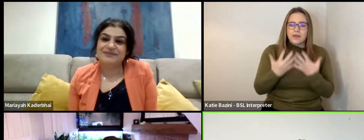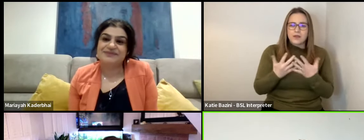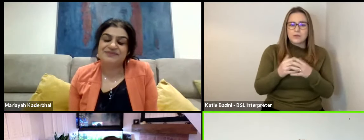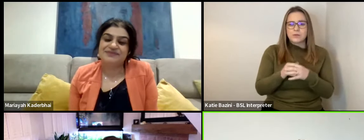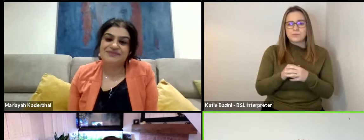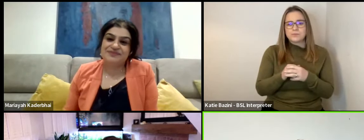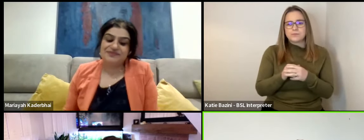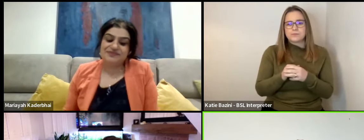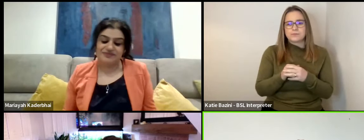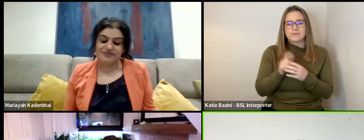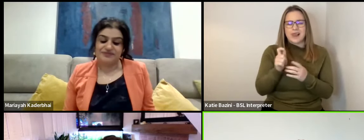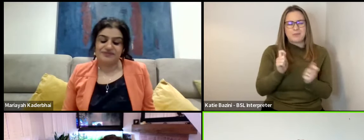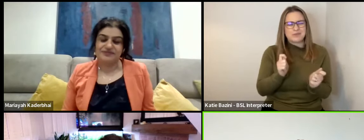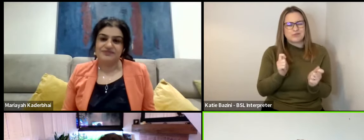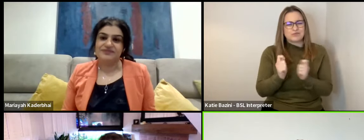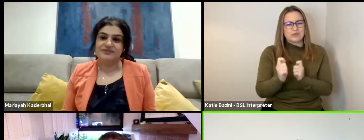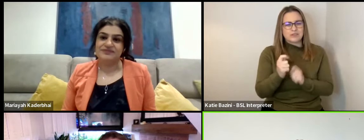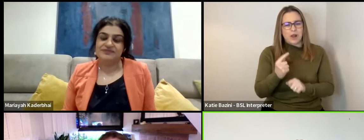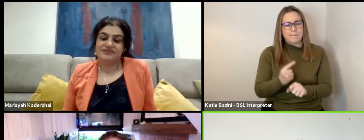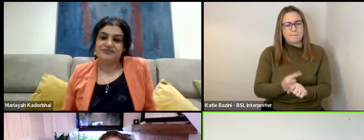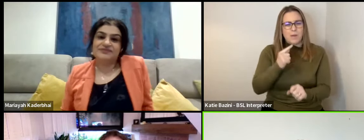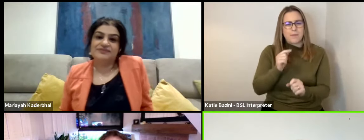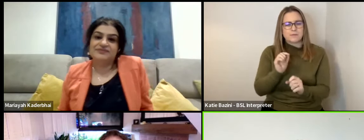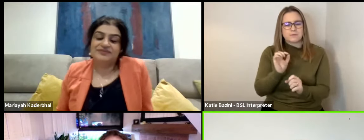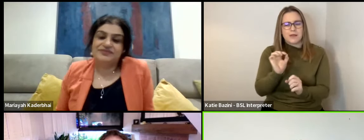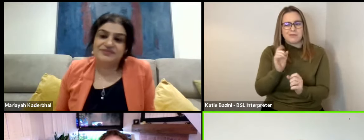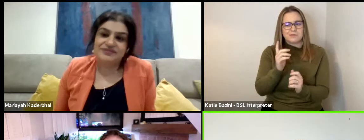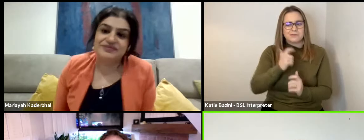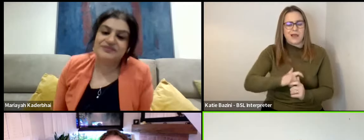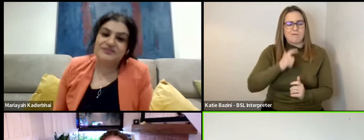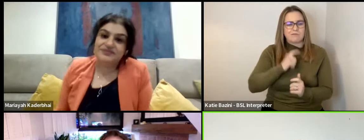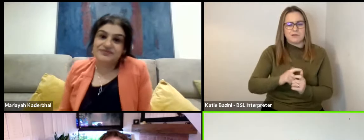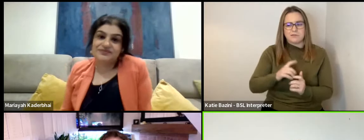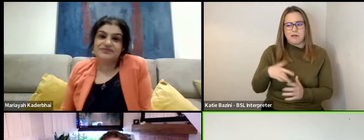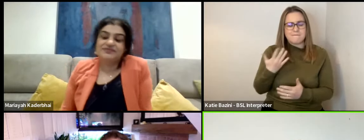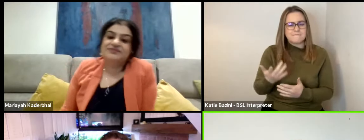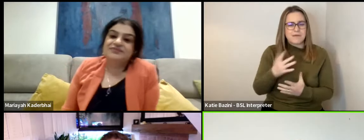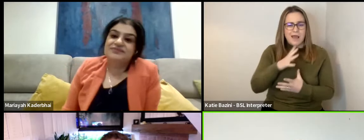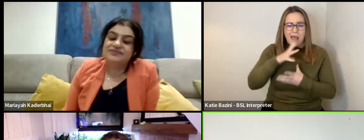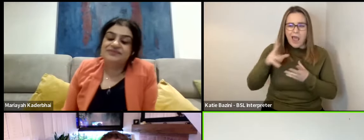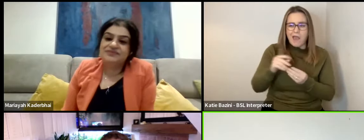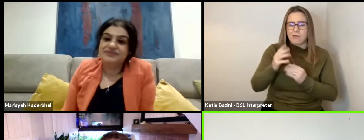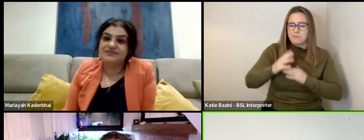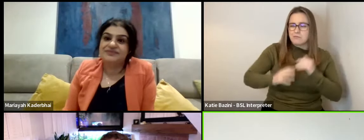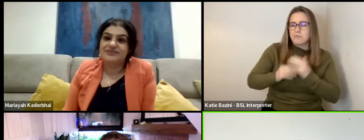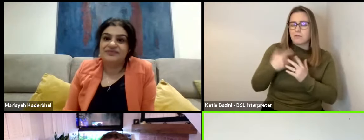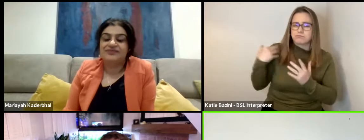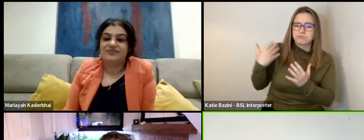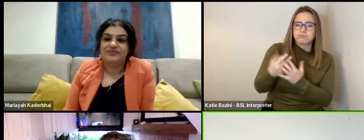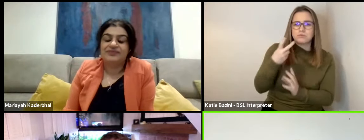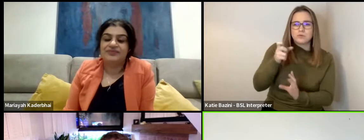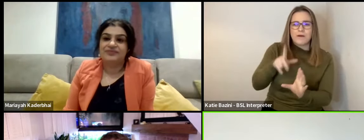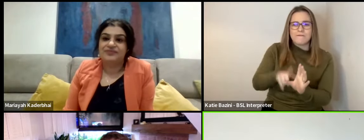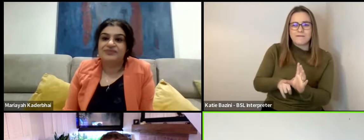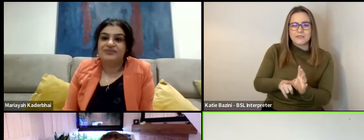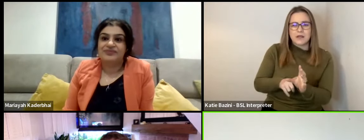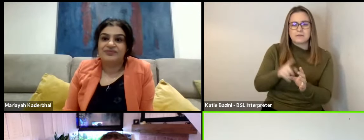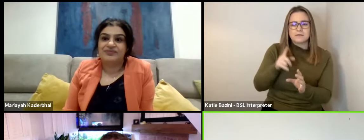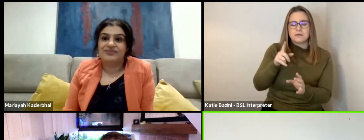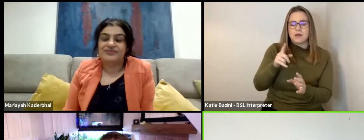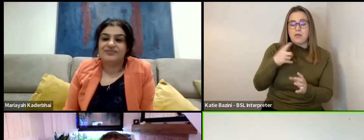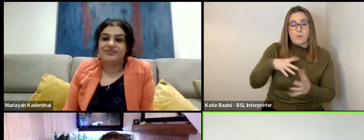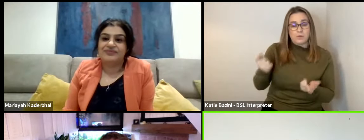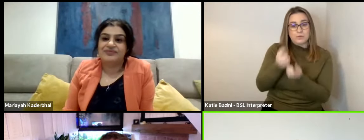It's a transitional moment in this character's existence. Everything that he's kind of built over 25 years that he's wanting to celebrate in the opening of the film